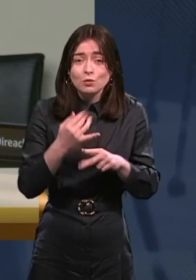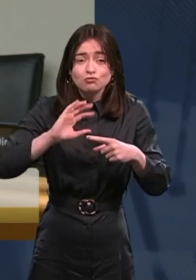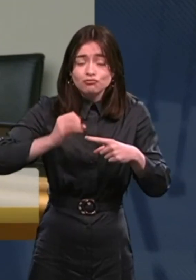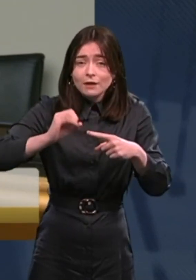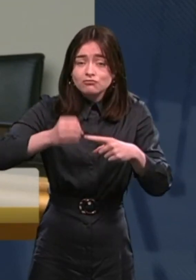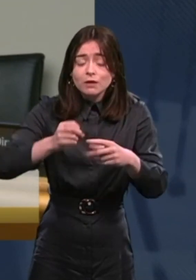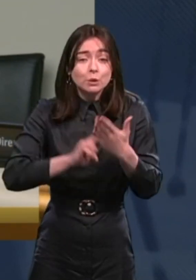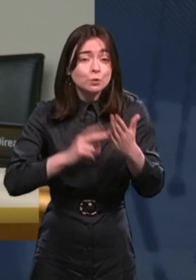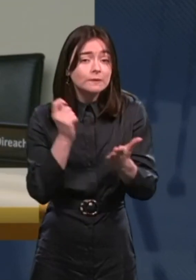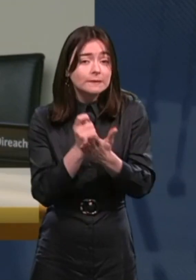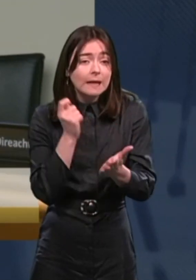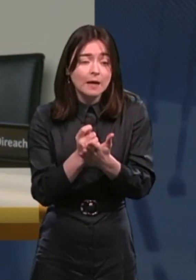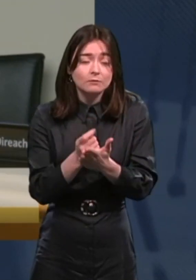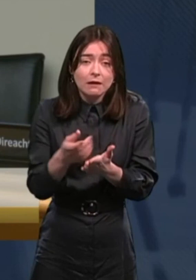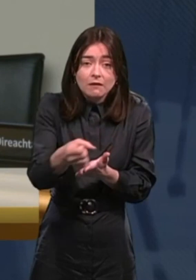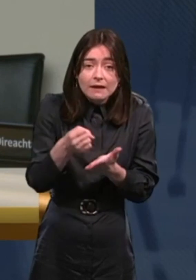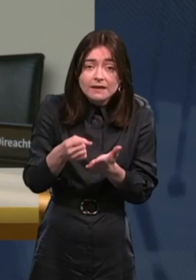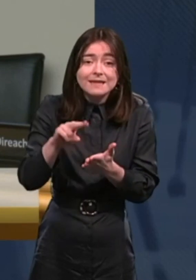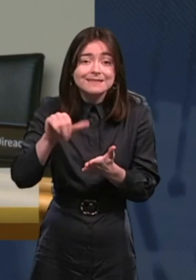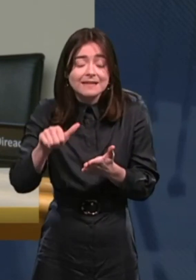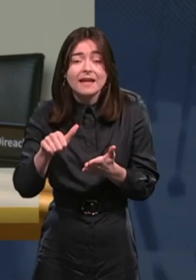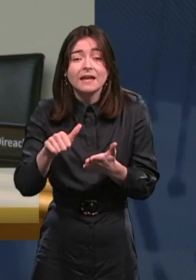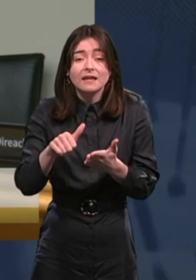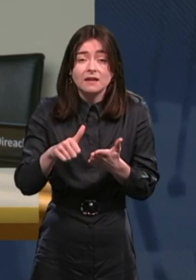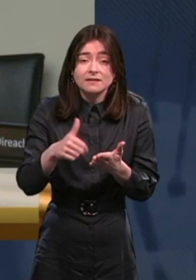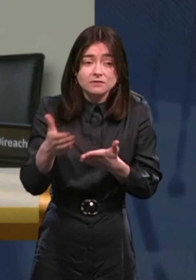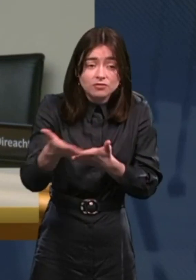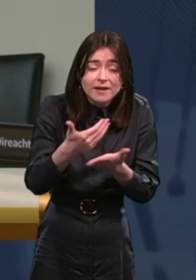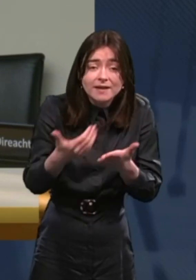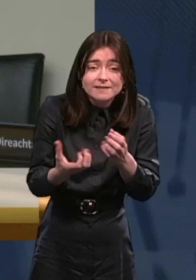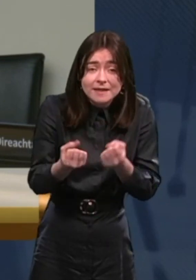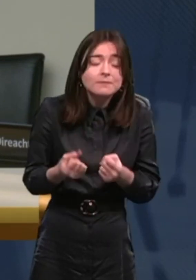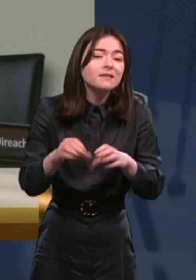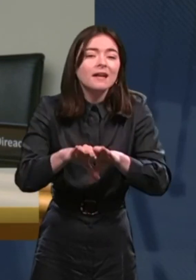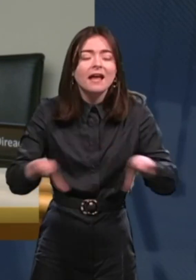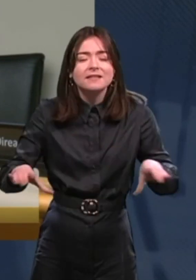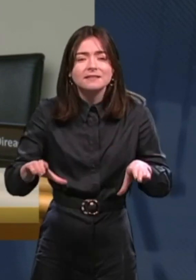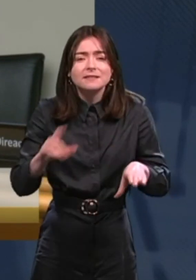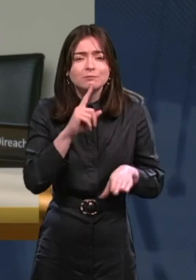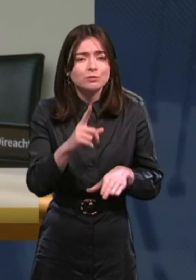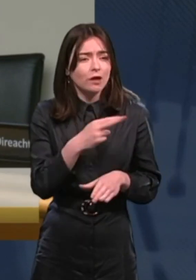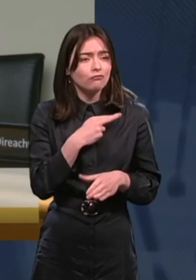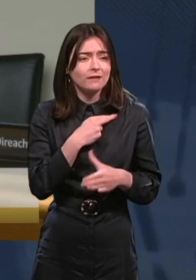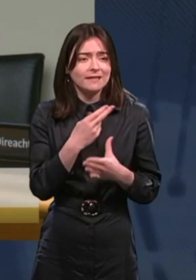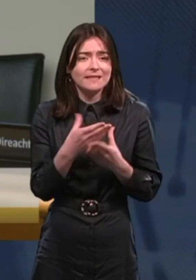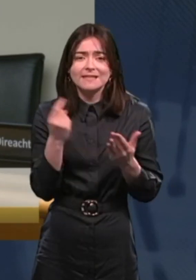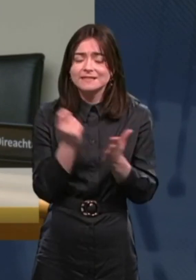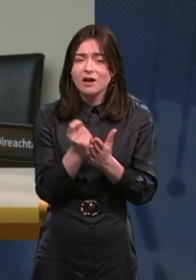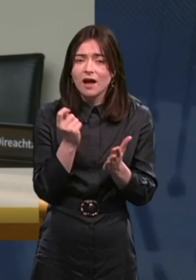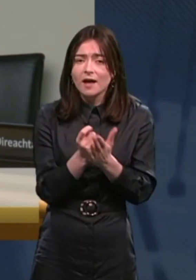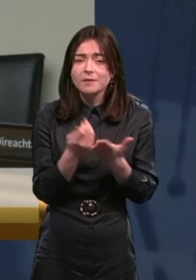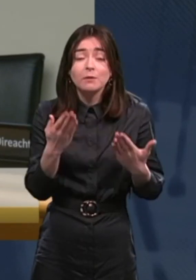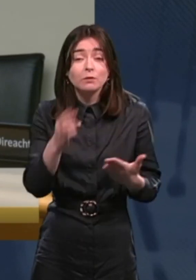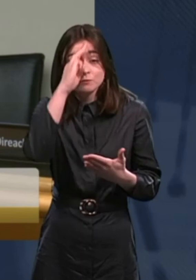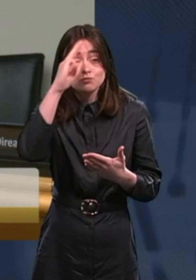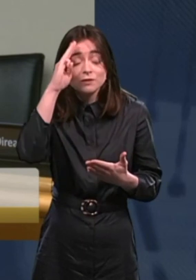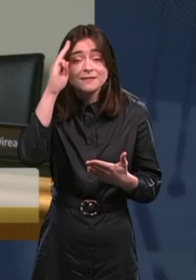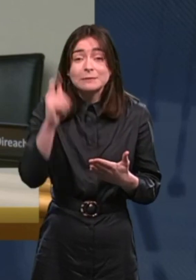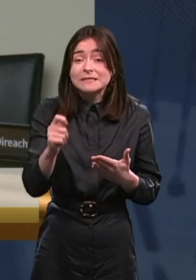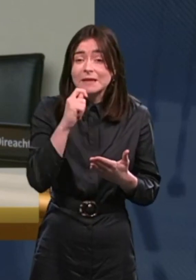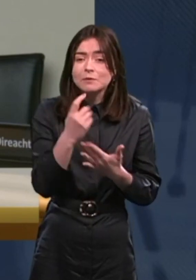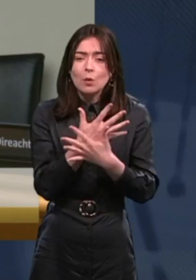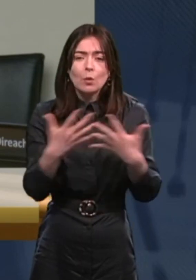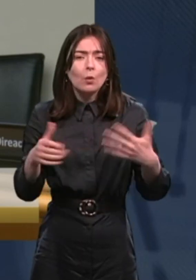&As and to get the classes, that really takes away from the time they're trying to spend with students. And it's actually, you when I hear from principals and stuff, it is a huge pressure.